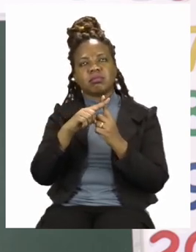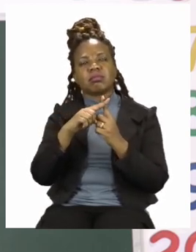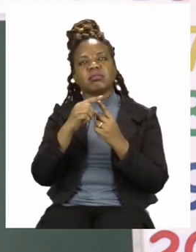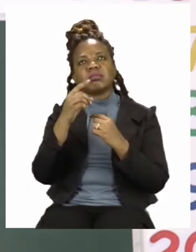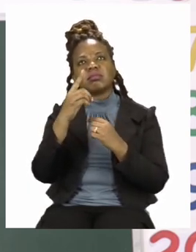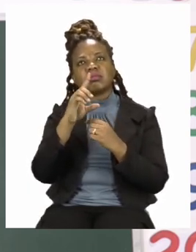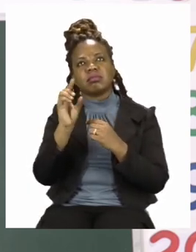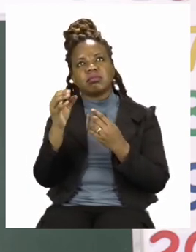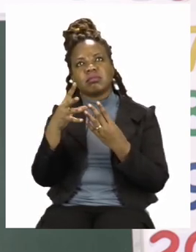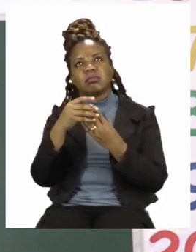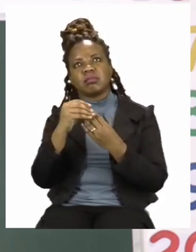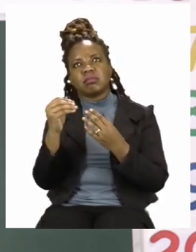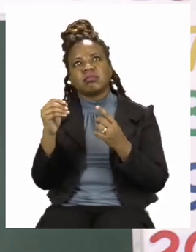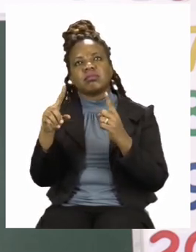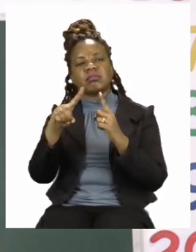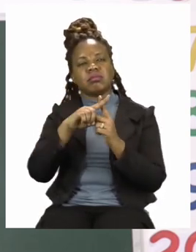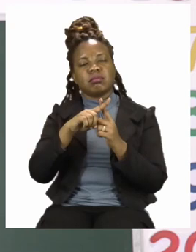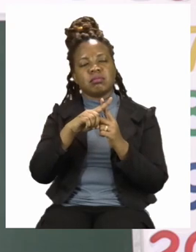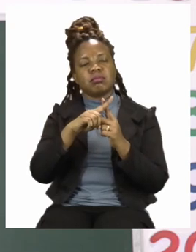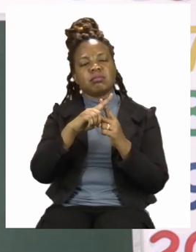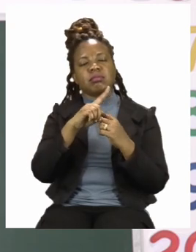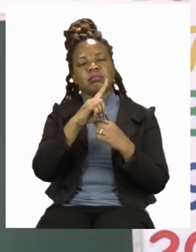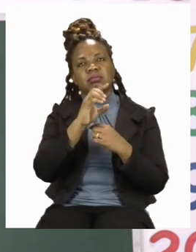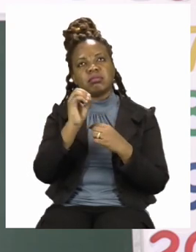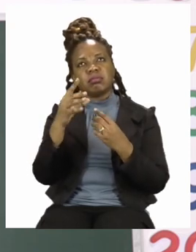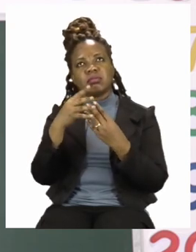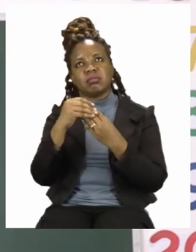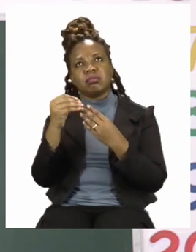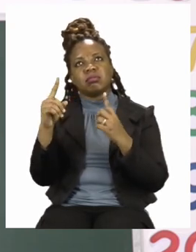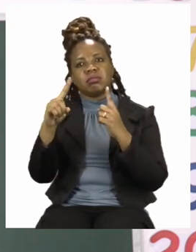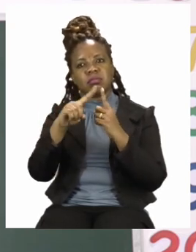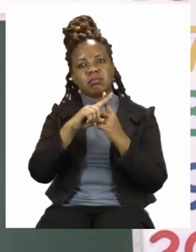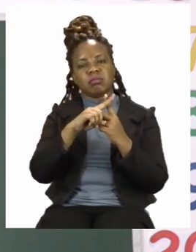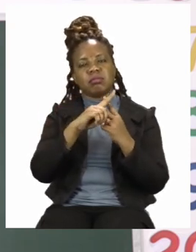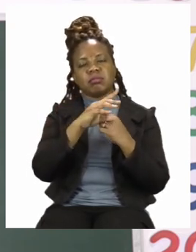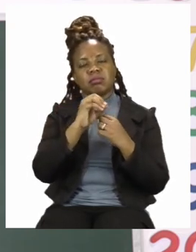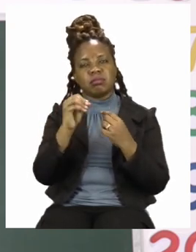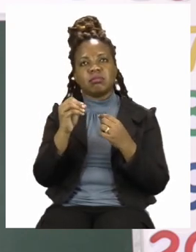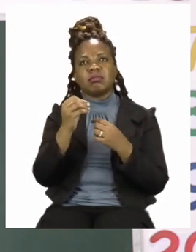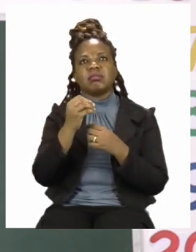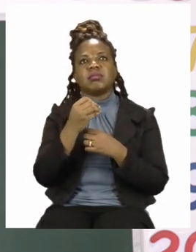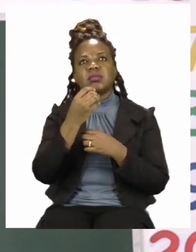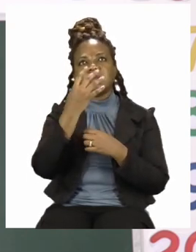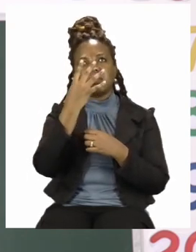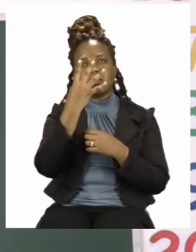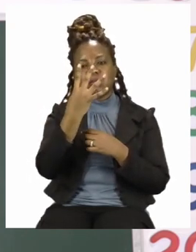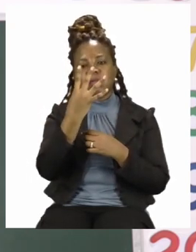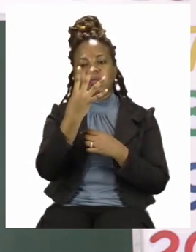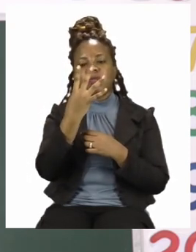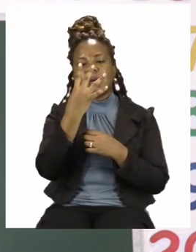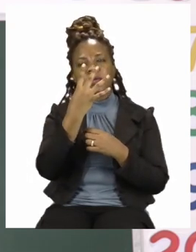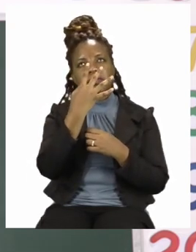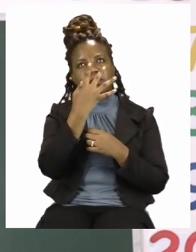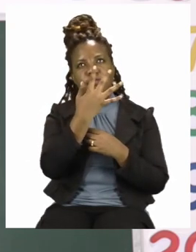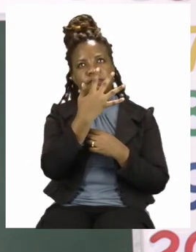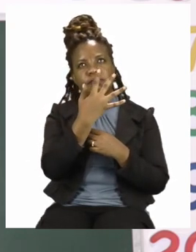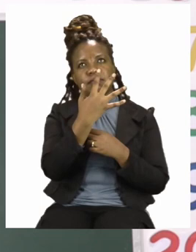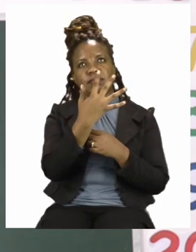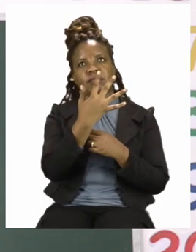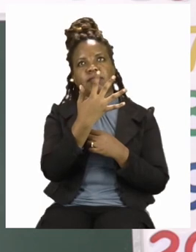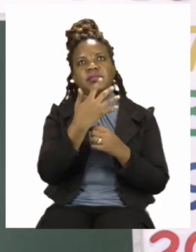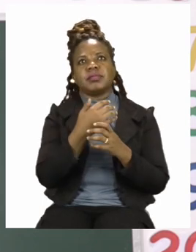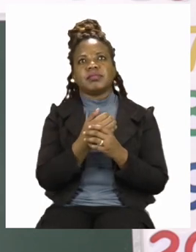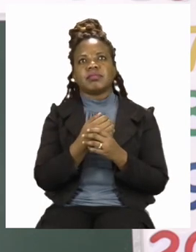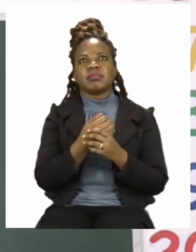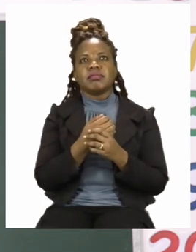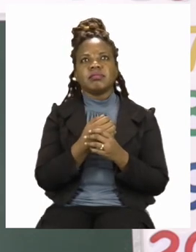10 Namibian dollars. And because we know how to do our decade